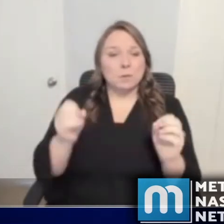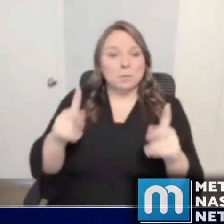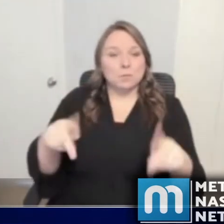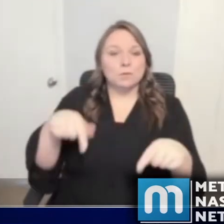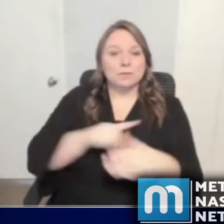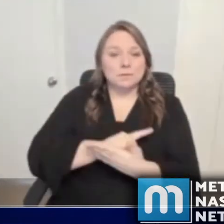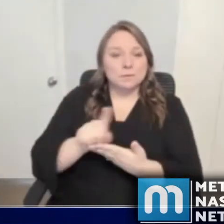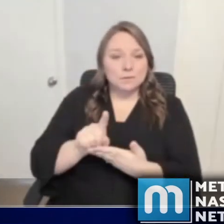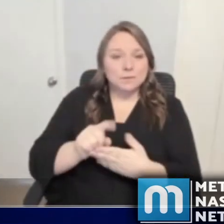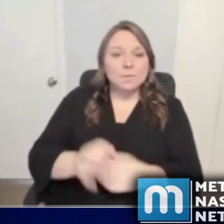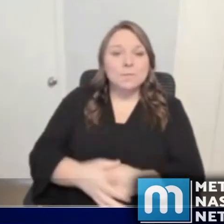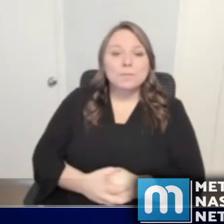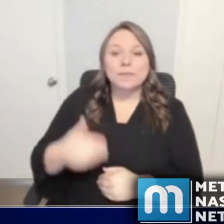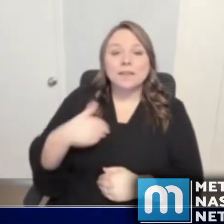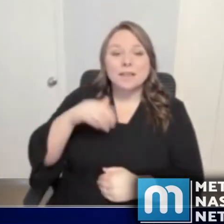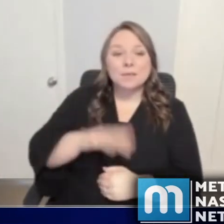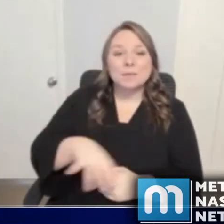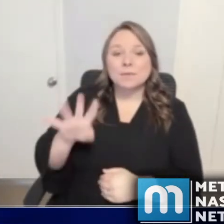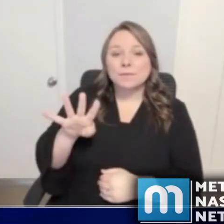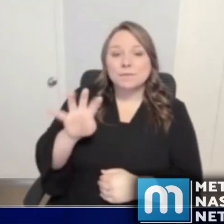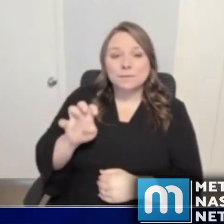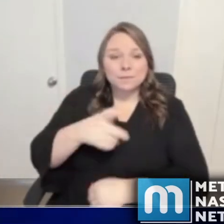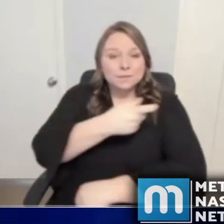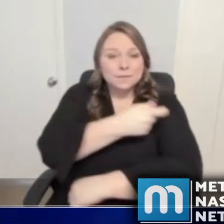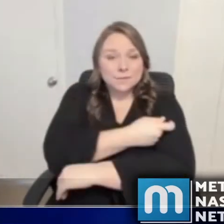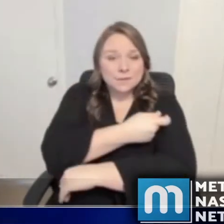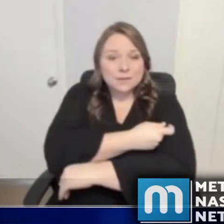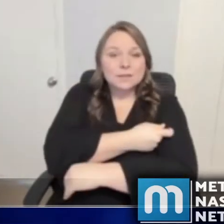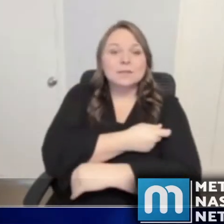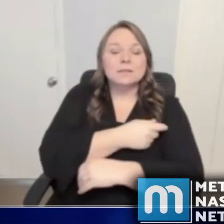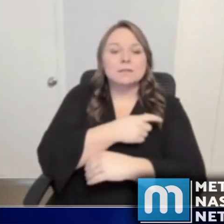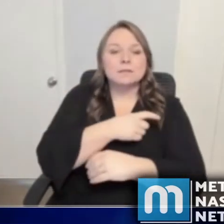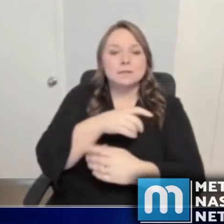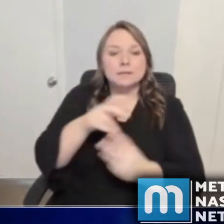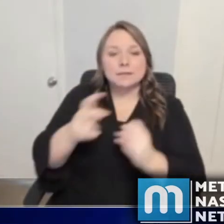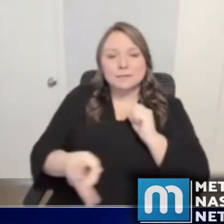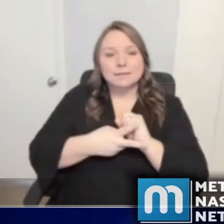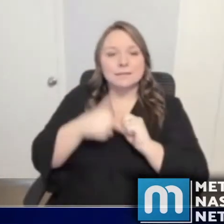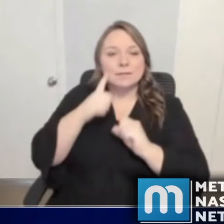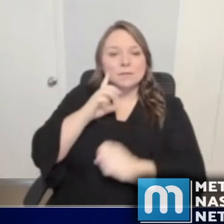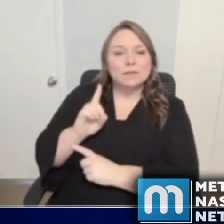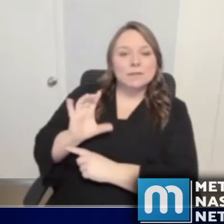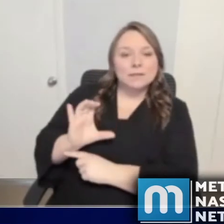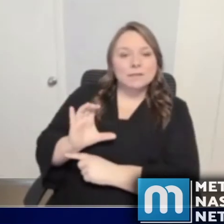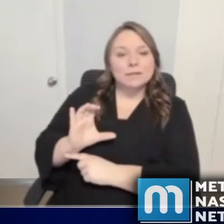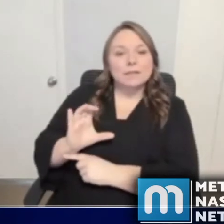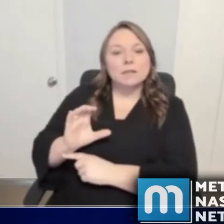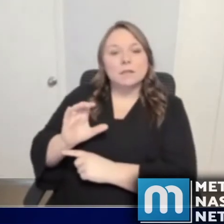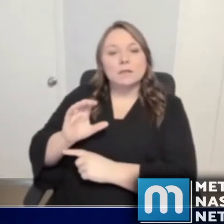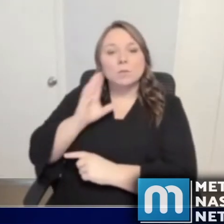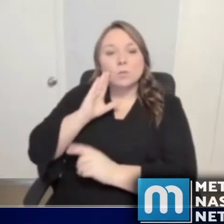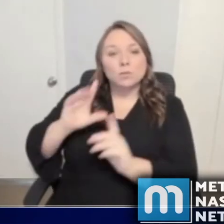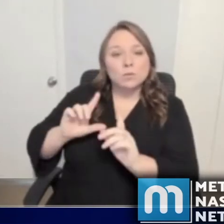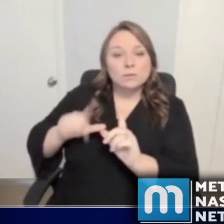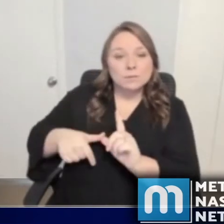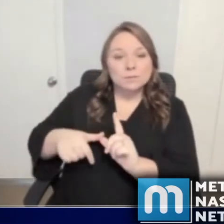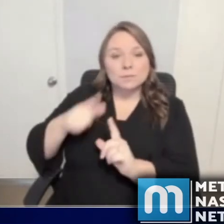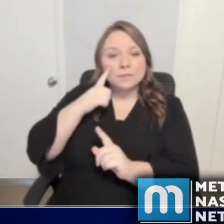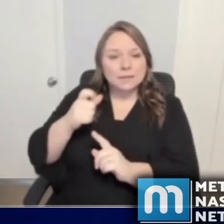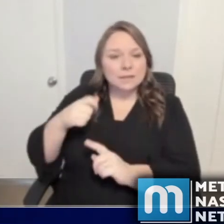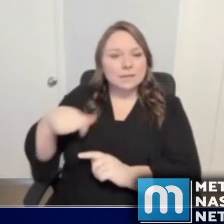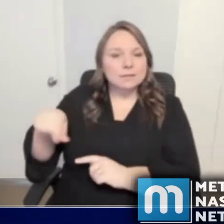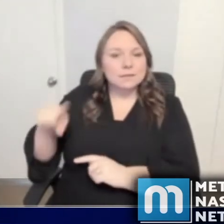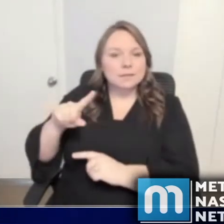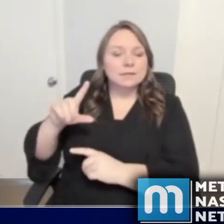We had about 400 doses of our vaccine that was allocated to Davidson County that was set to expire because the vaccine sites were